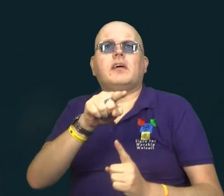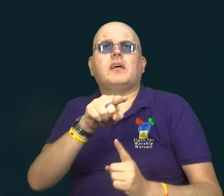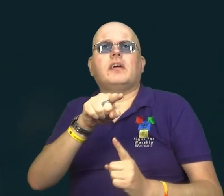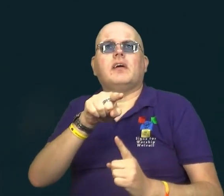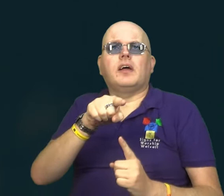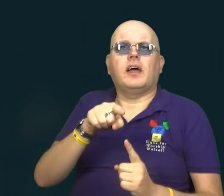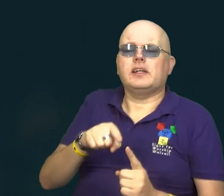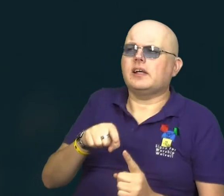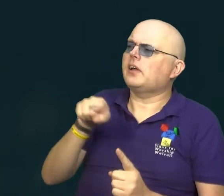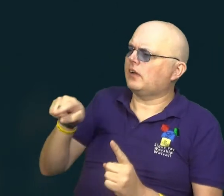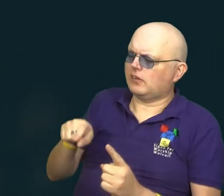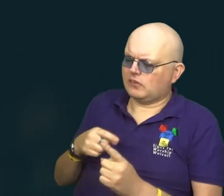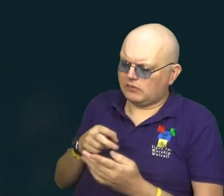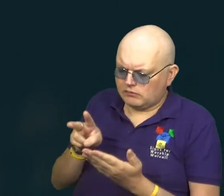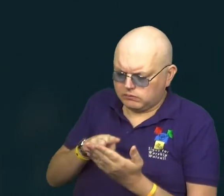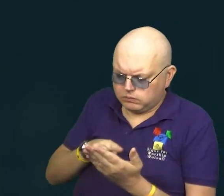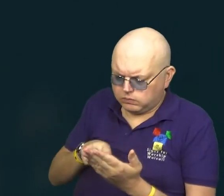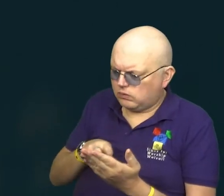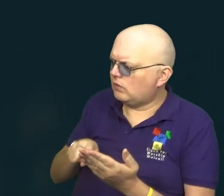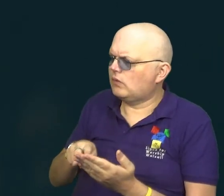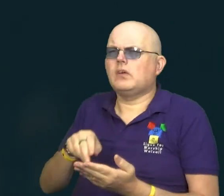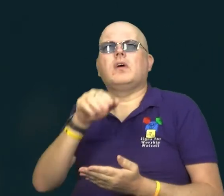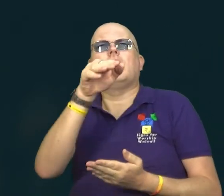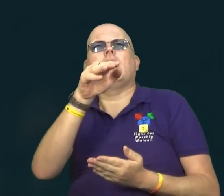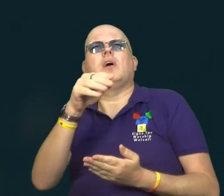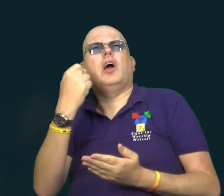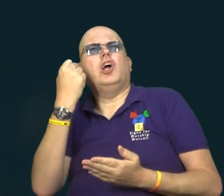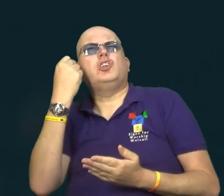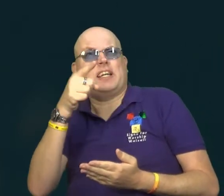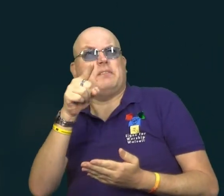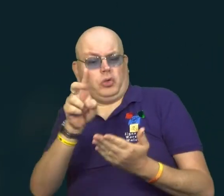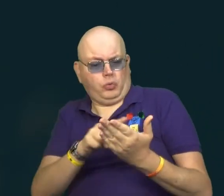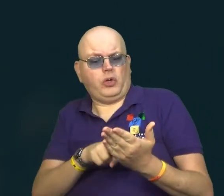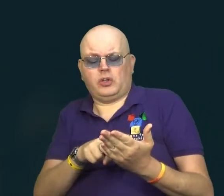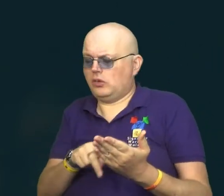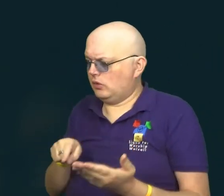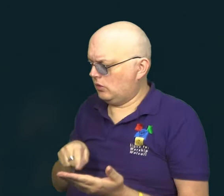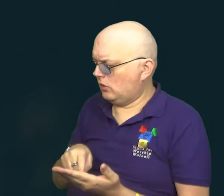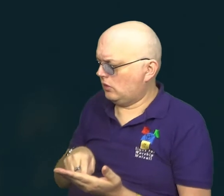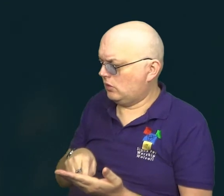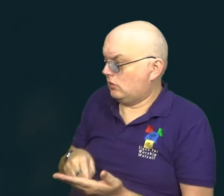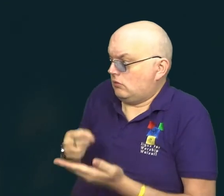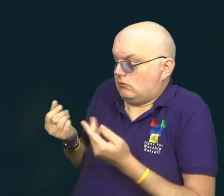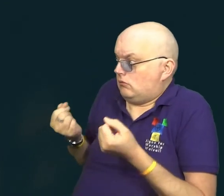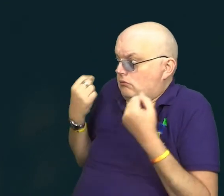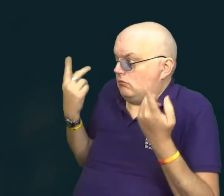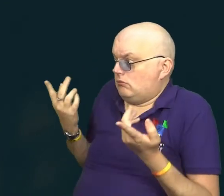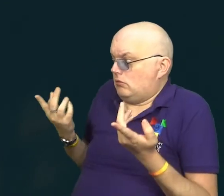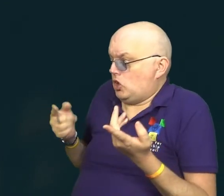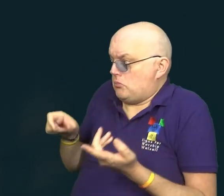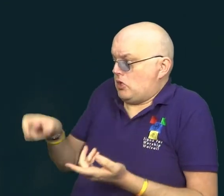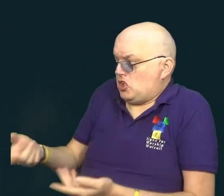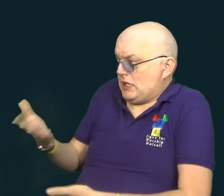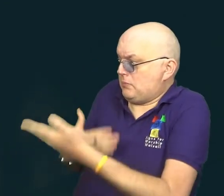and heard the man reading Isaiah the prophet. Philip asked, Do you understand what you are reading? He replied, How can I,